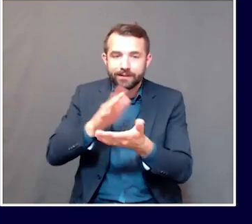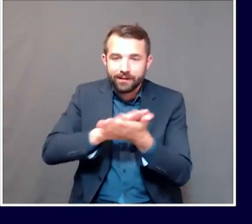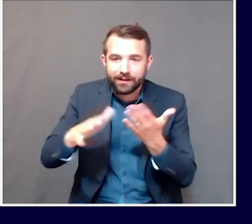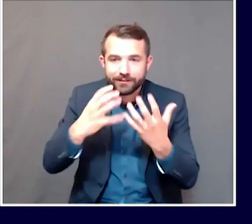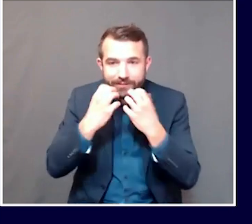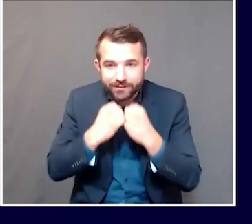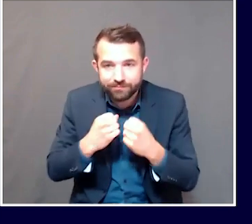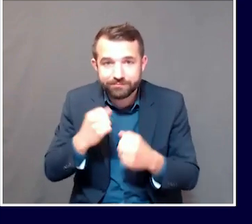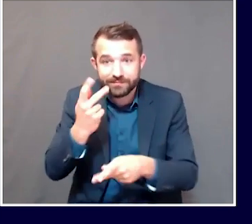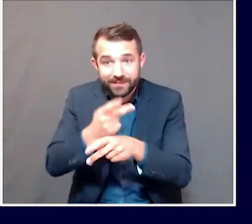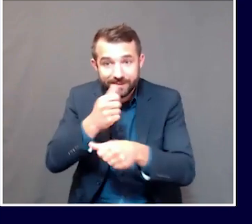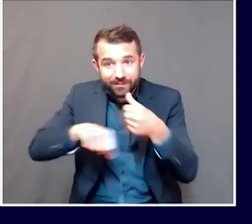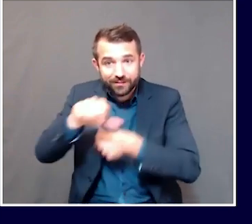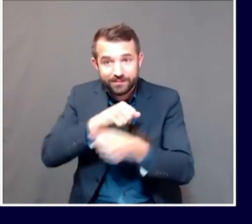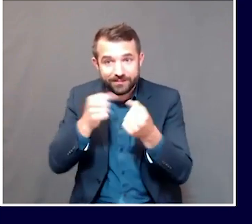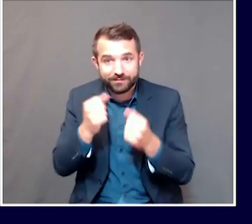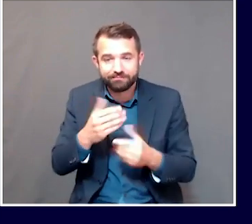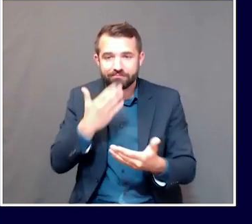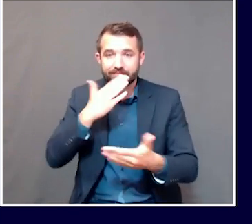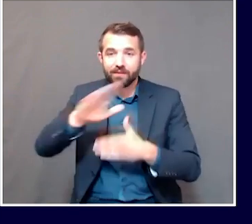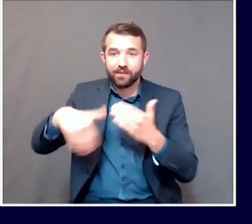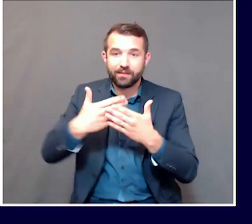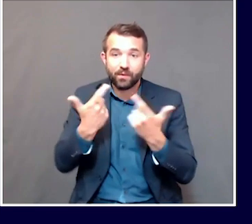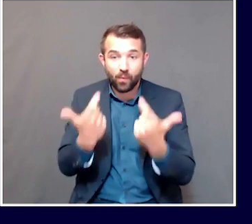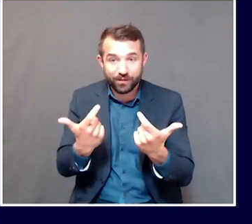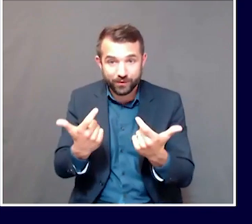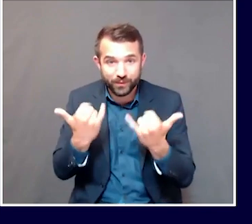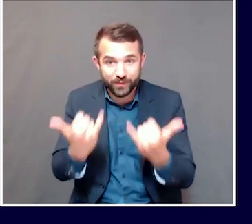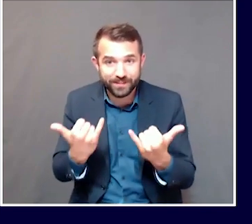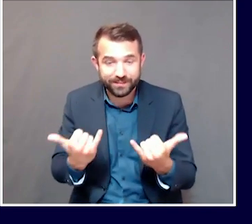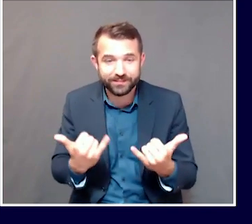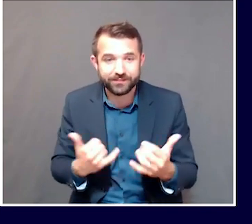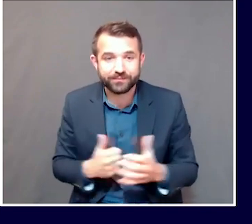one another. Thank you all so much. We'll talk soon. Thank you.